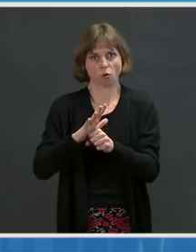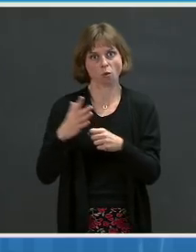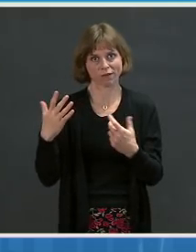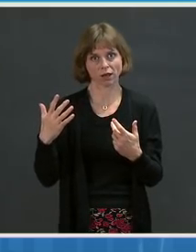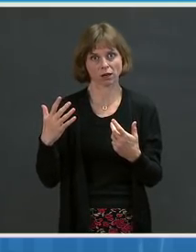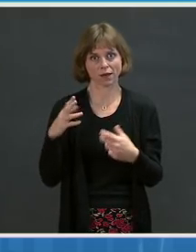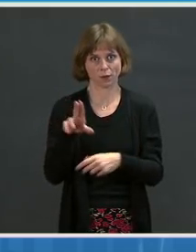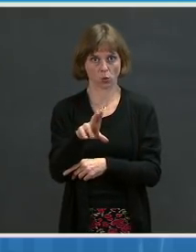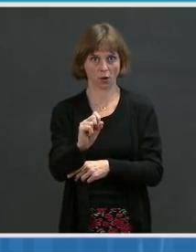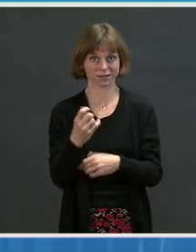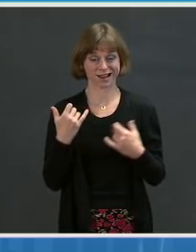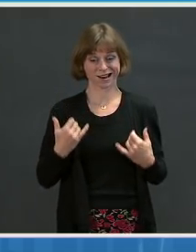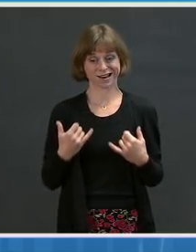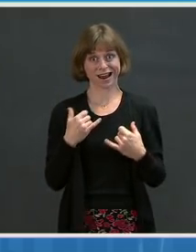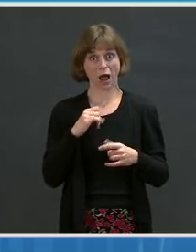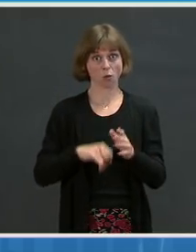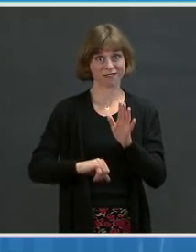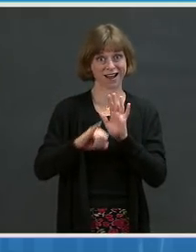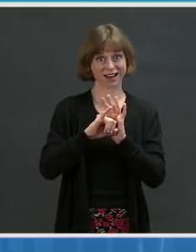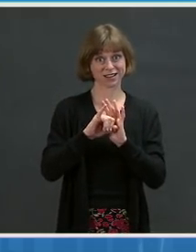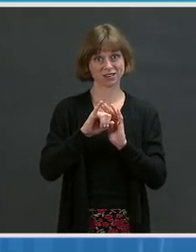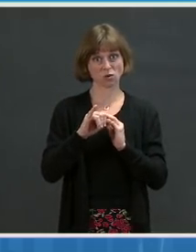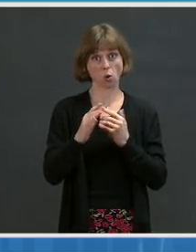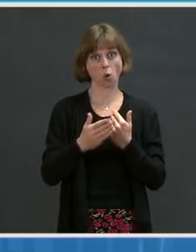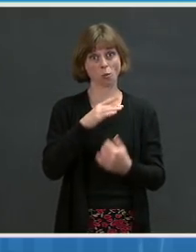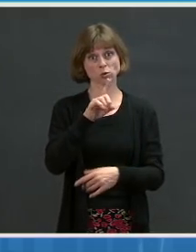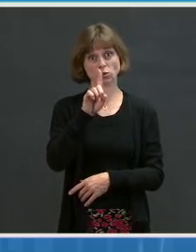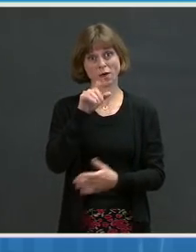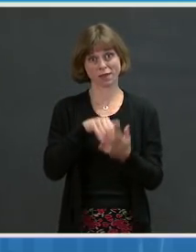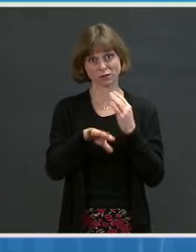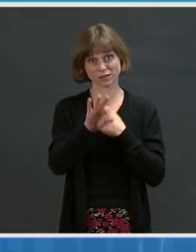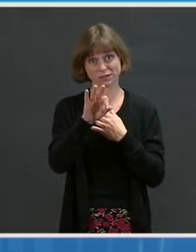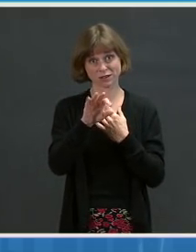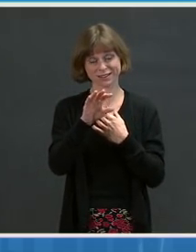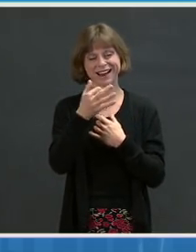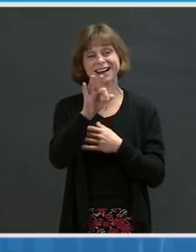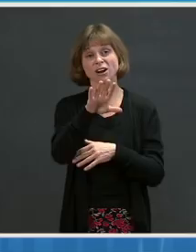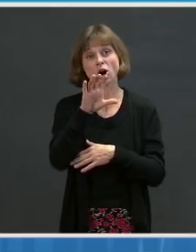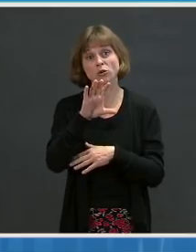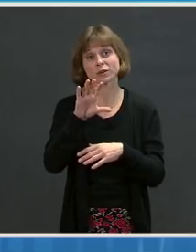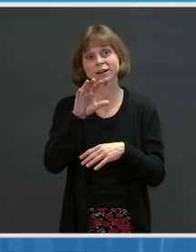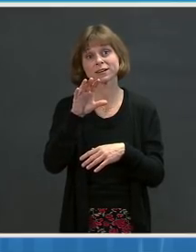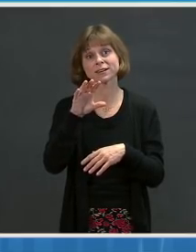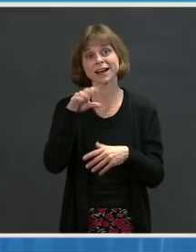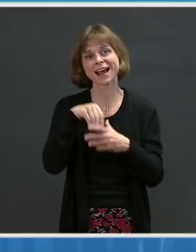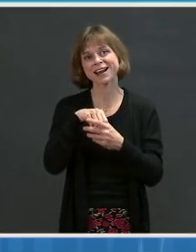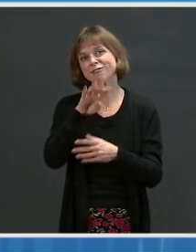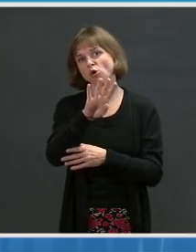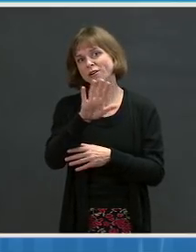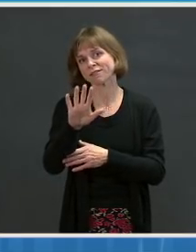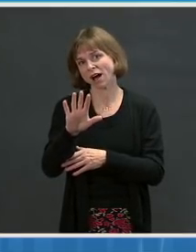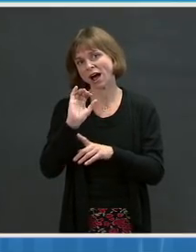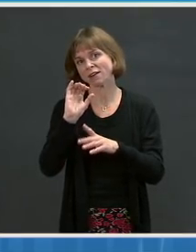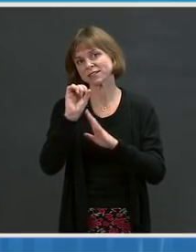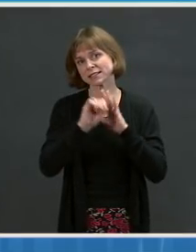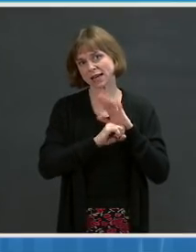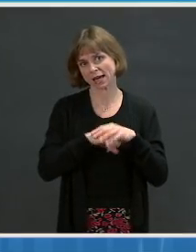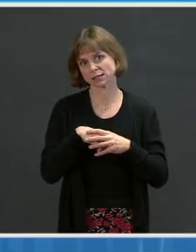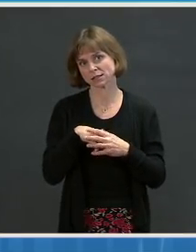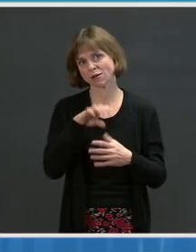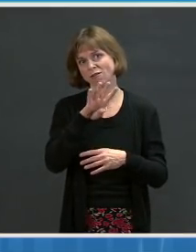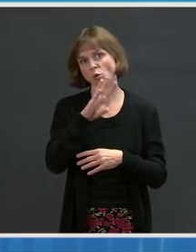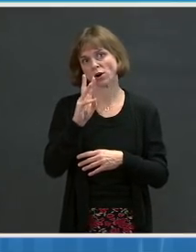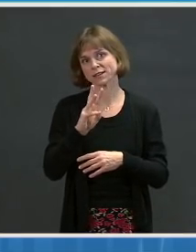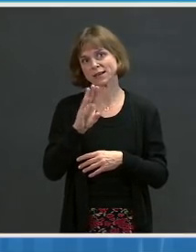we now have identified nearly 1,900 cases of B.1.1.7 variant in 45 states, 46 cases